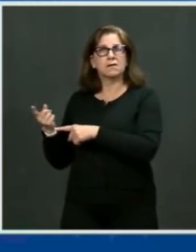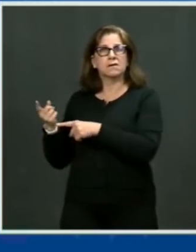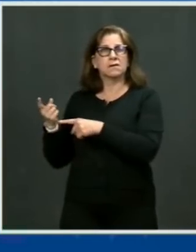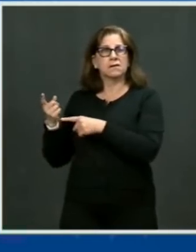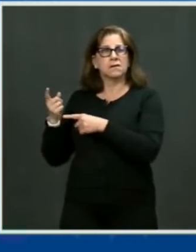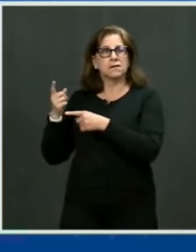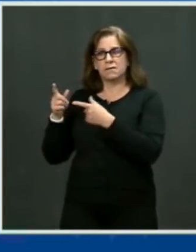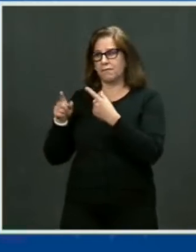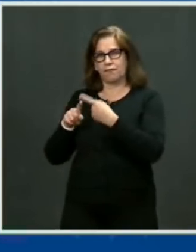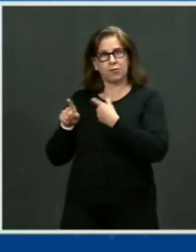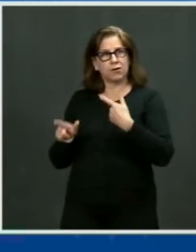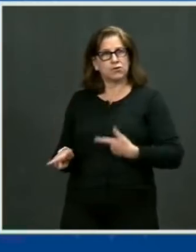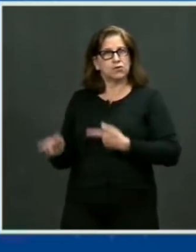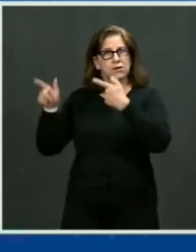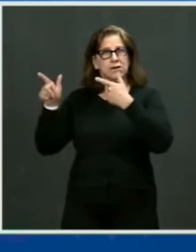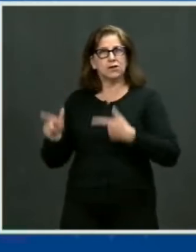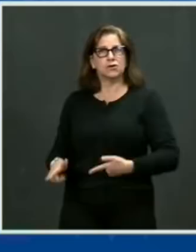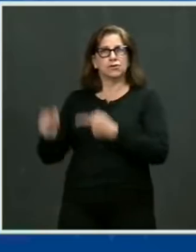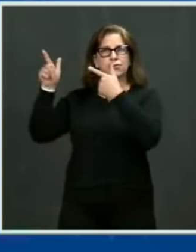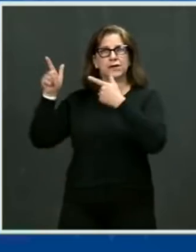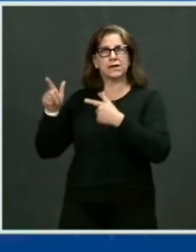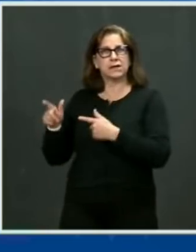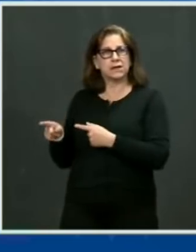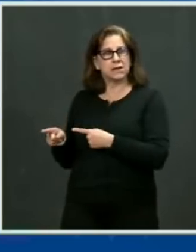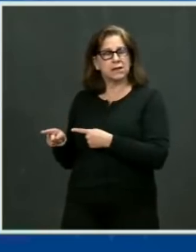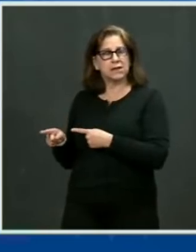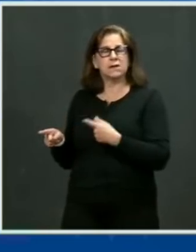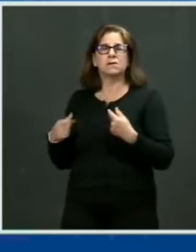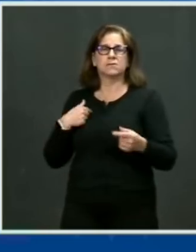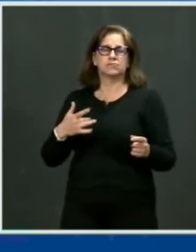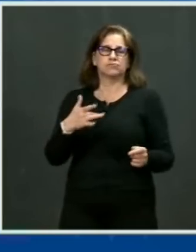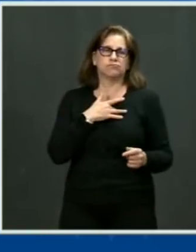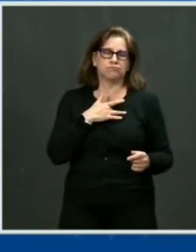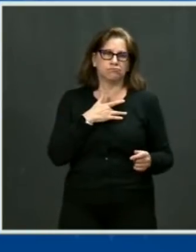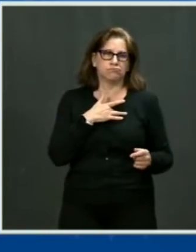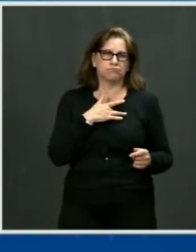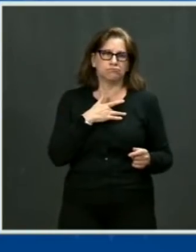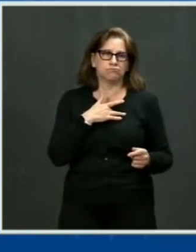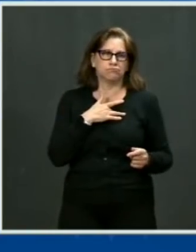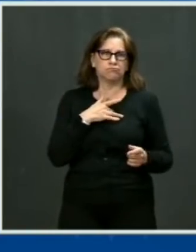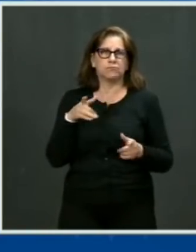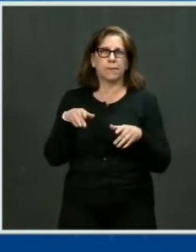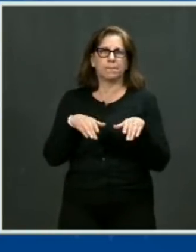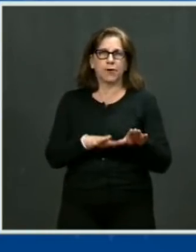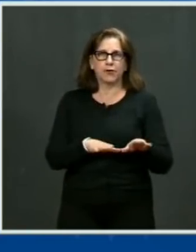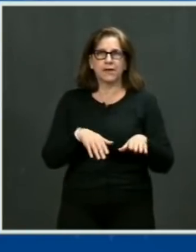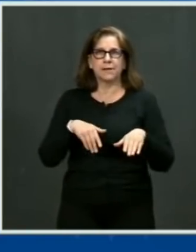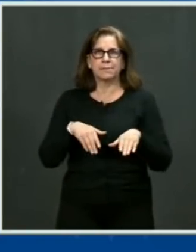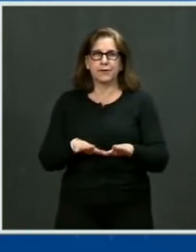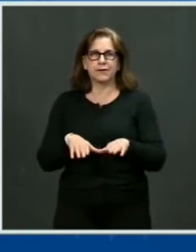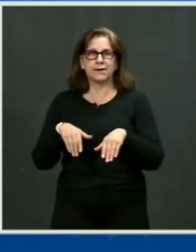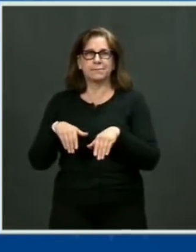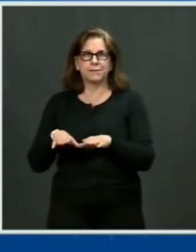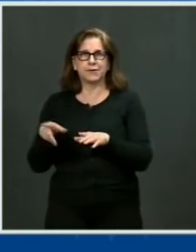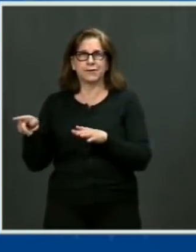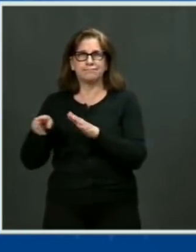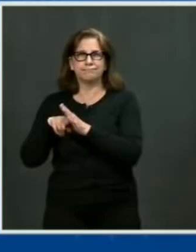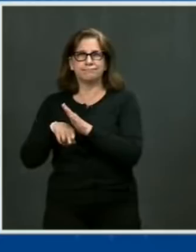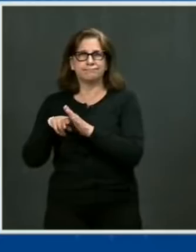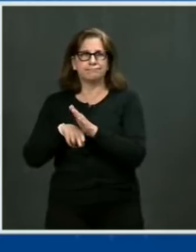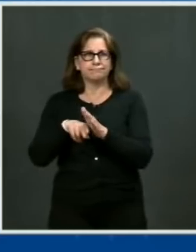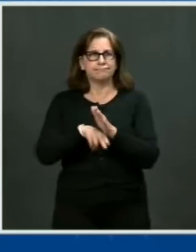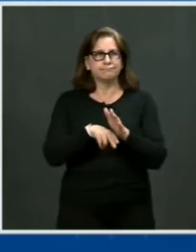bury a piece of their soul deep in the earth. We understand that. Mark and Jackie,